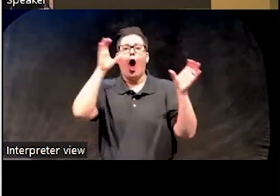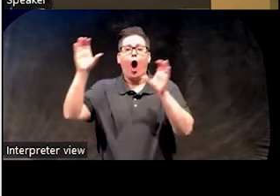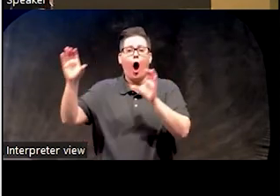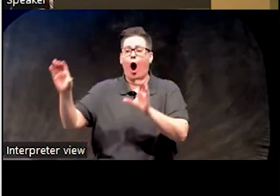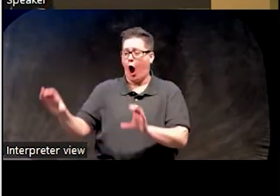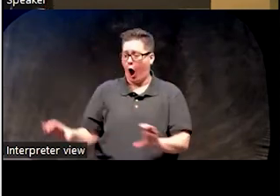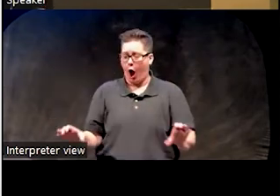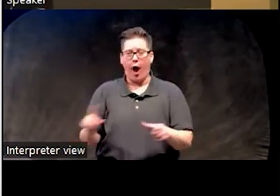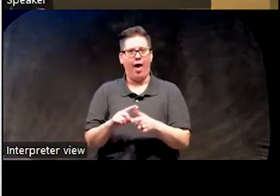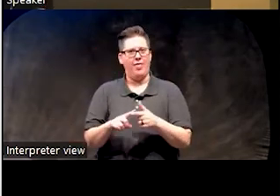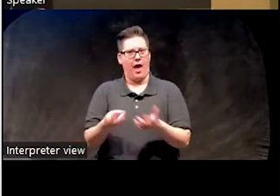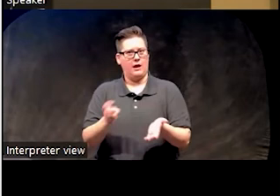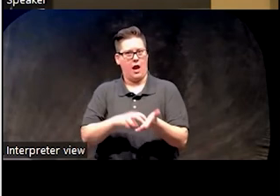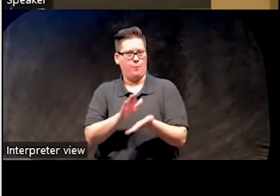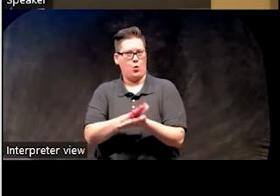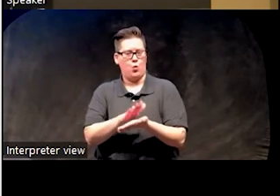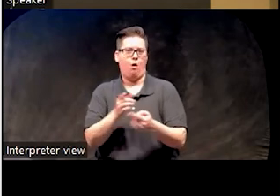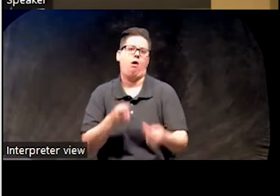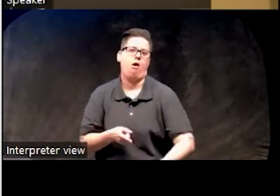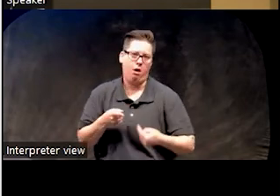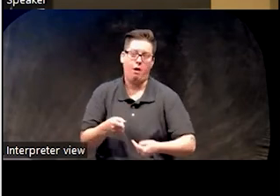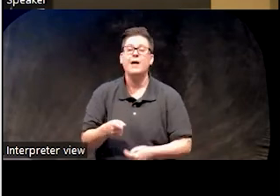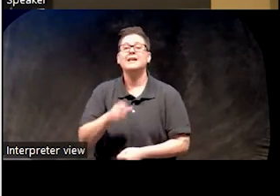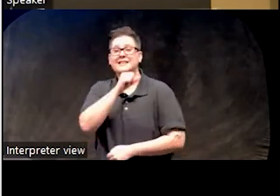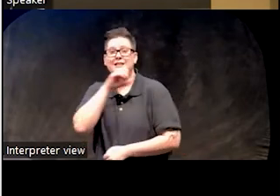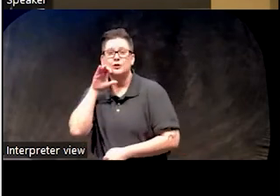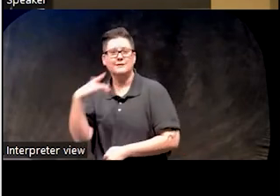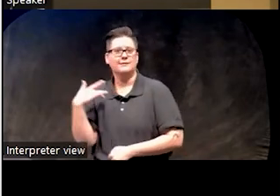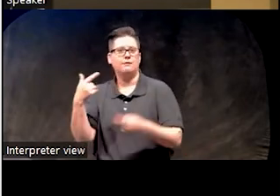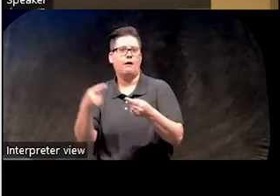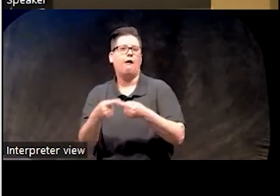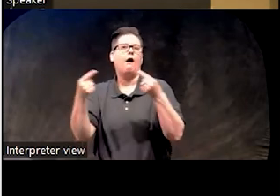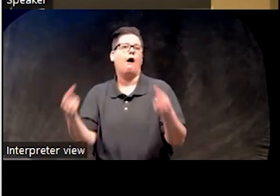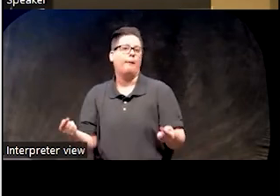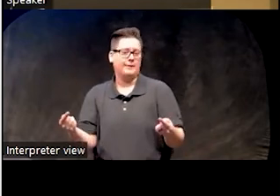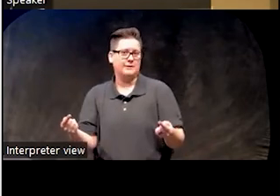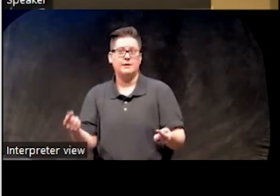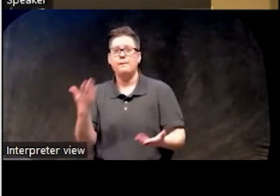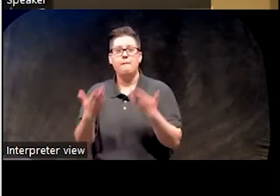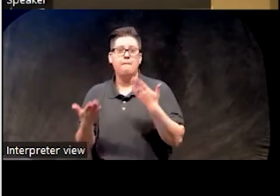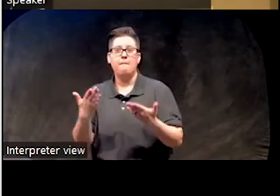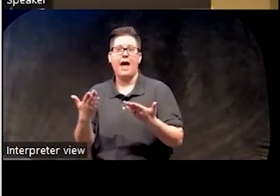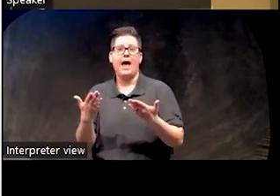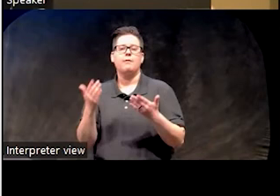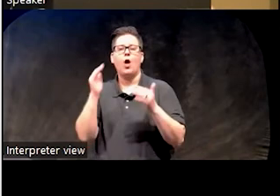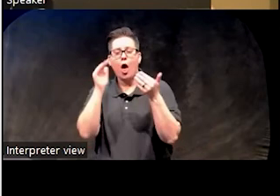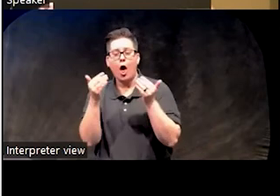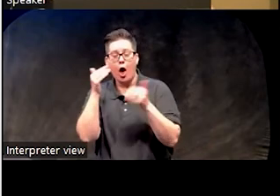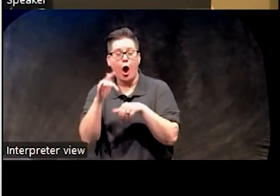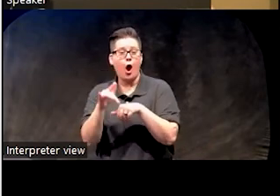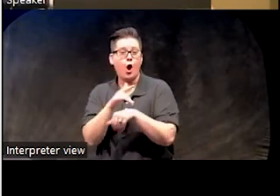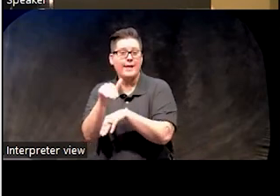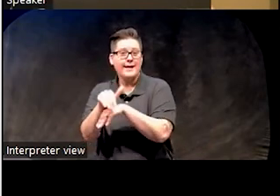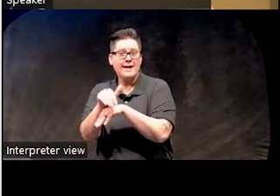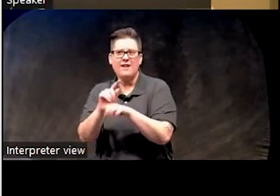up late at night and has a hard time waking up for school. Older adults tend to have the opposite, um, where they might get sleepy too early in the evening and wake